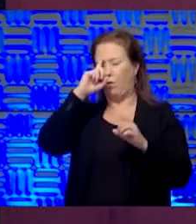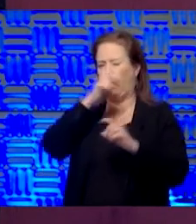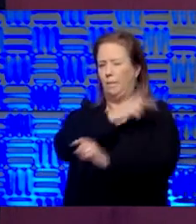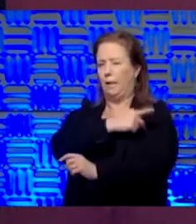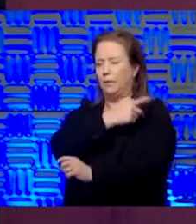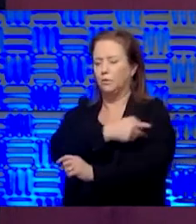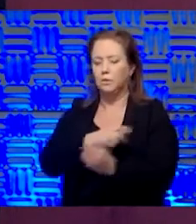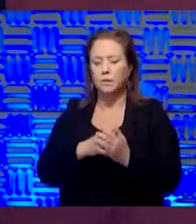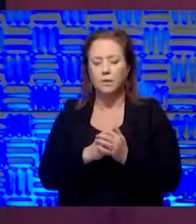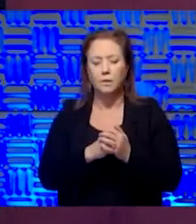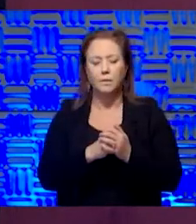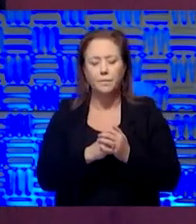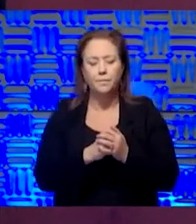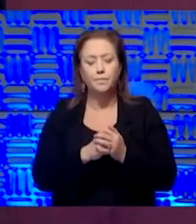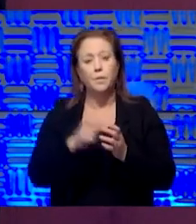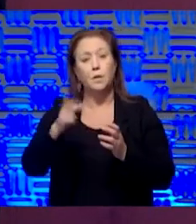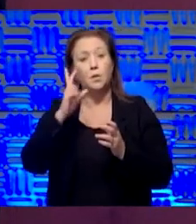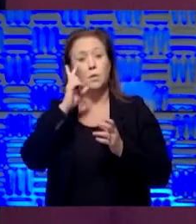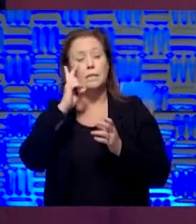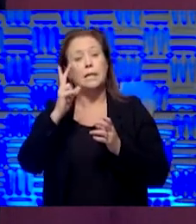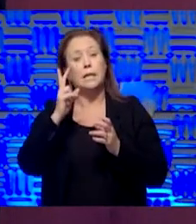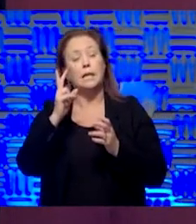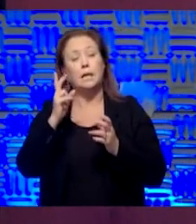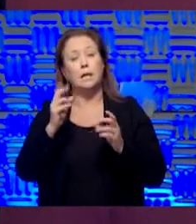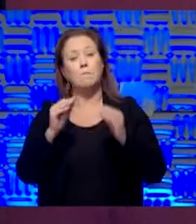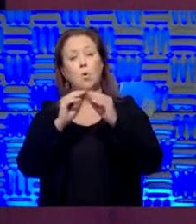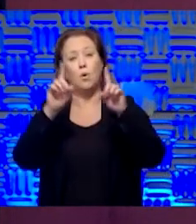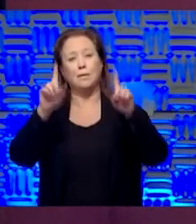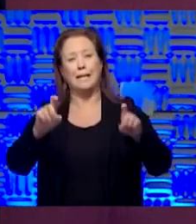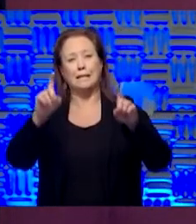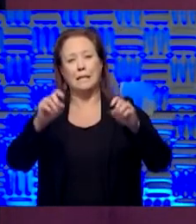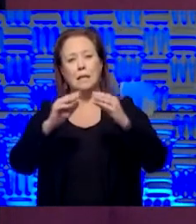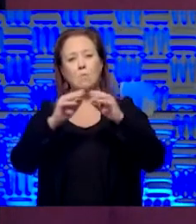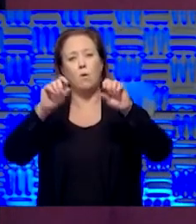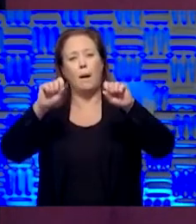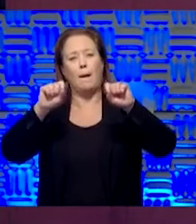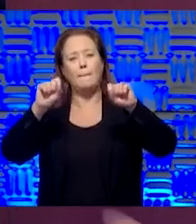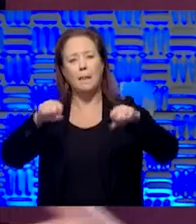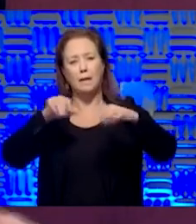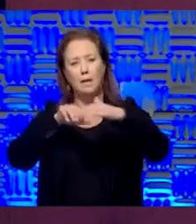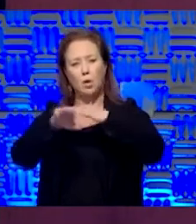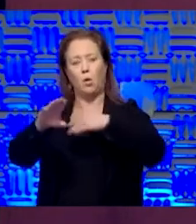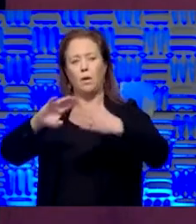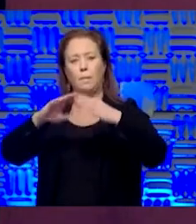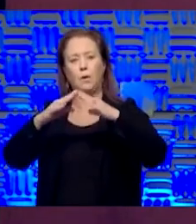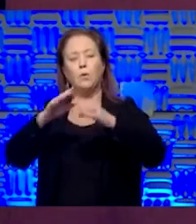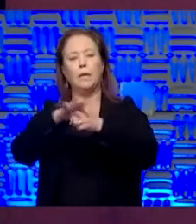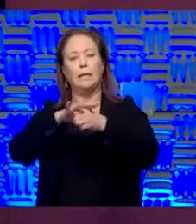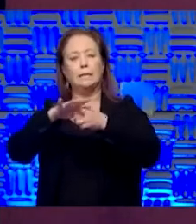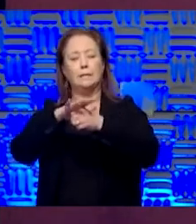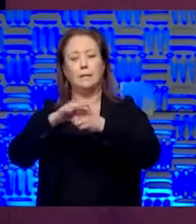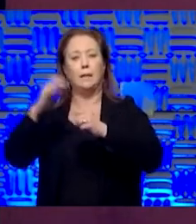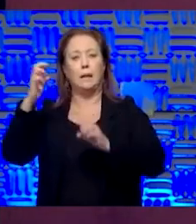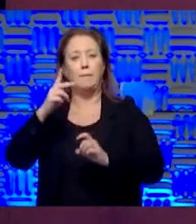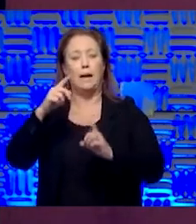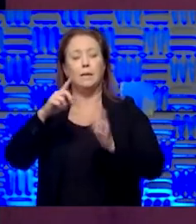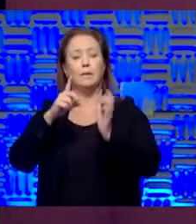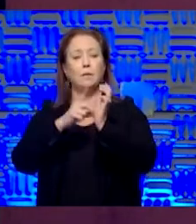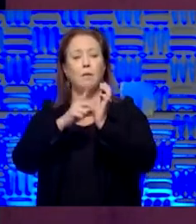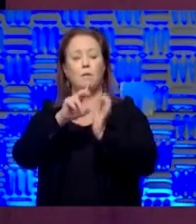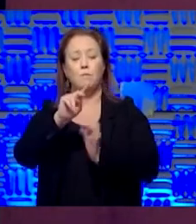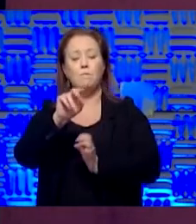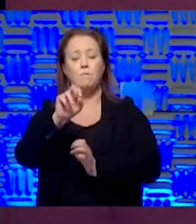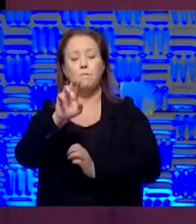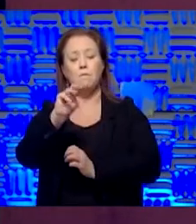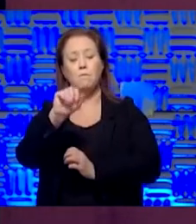number of patients. But I think that what you'll see is a lot more testing, a lot more ability to go into communities. And just to come back to what Lee Norman said, for